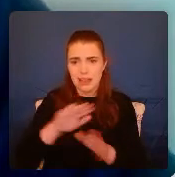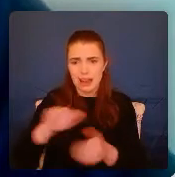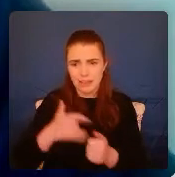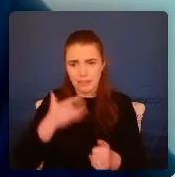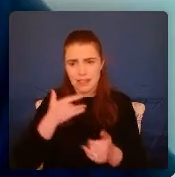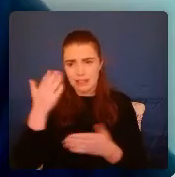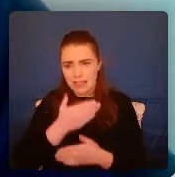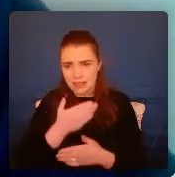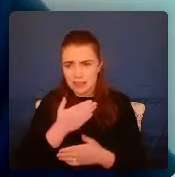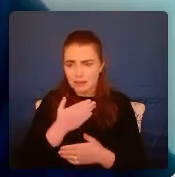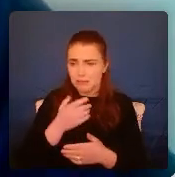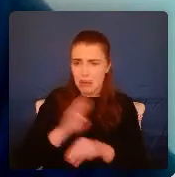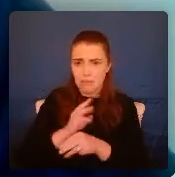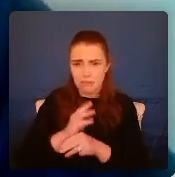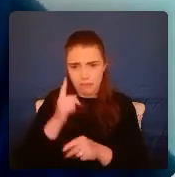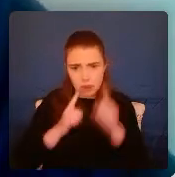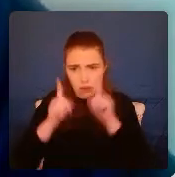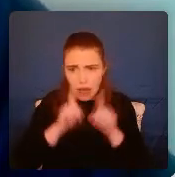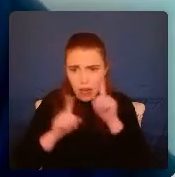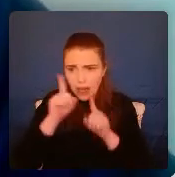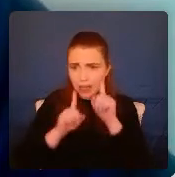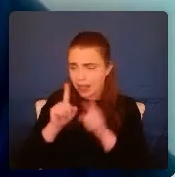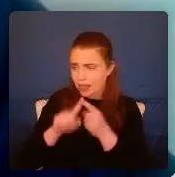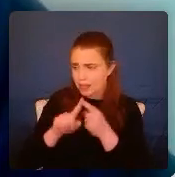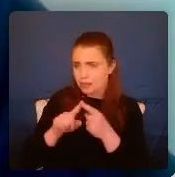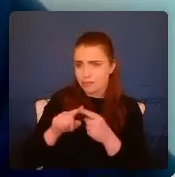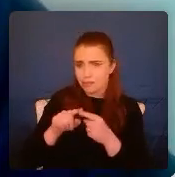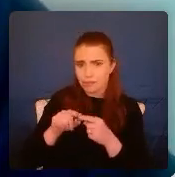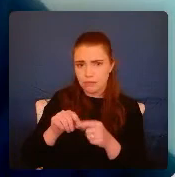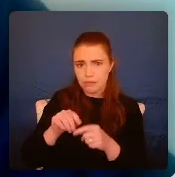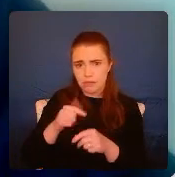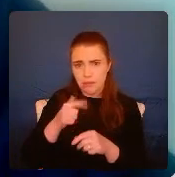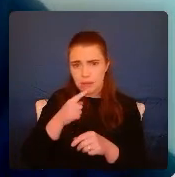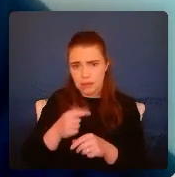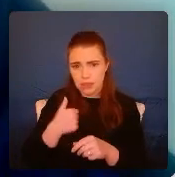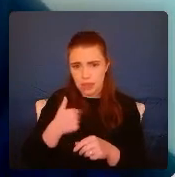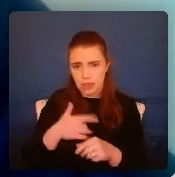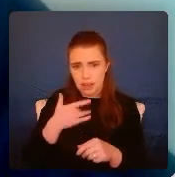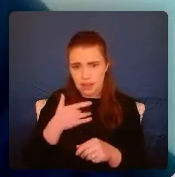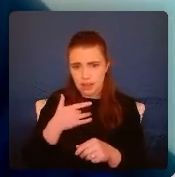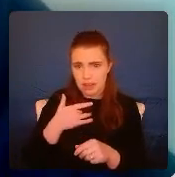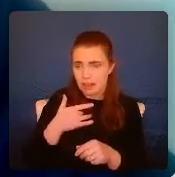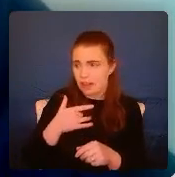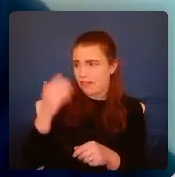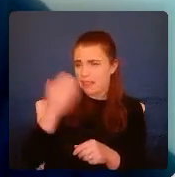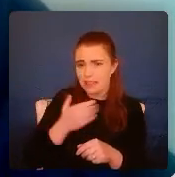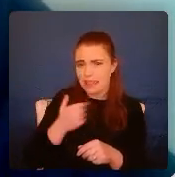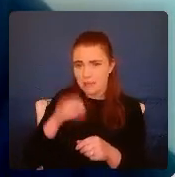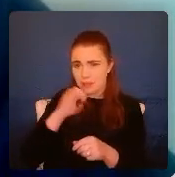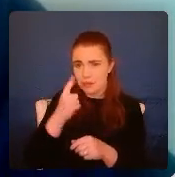and drank more than ever. I got upset one night and shouted that it was her fault that dad left and that's when she said she wasn't really my dad.